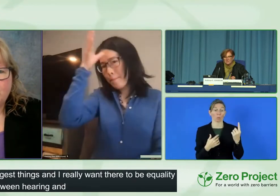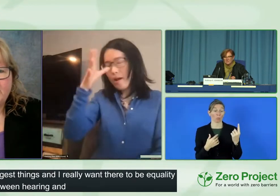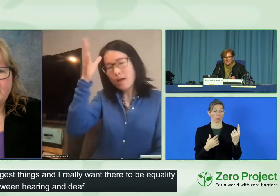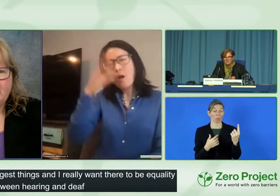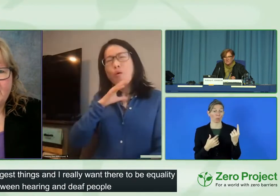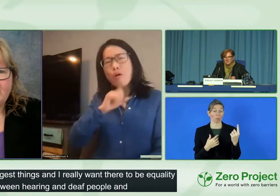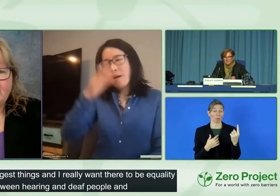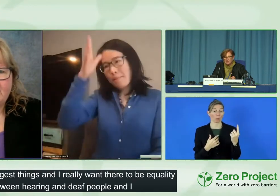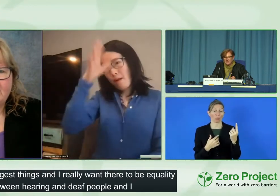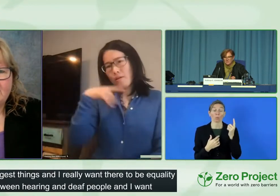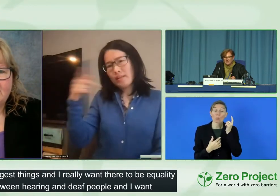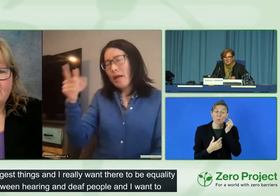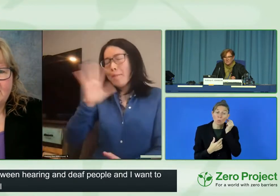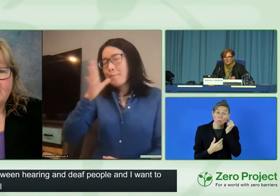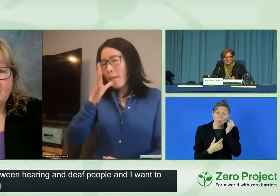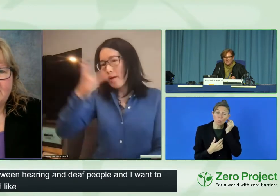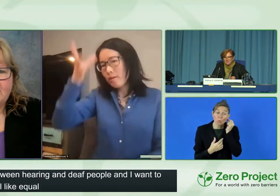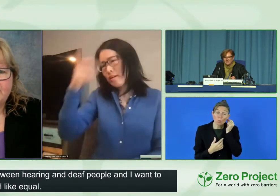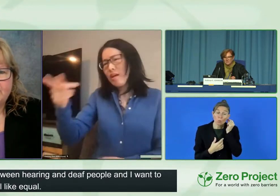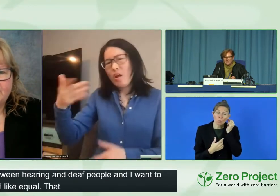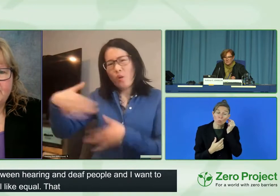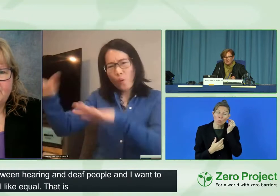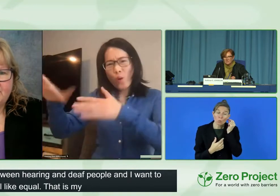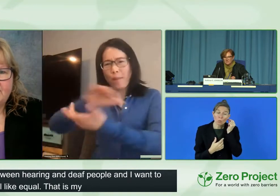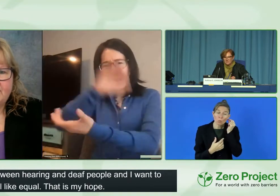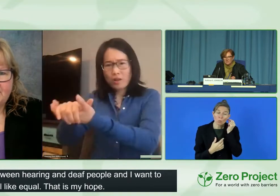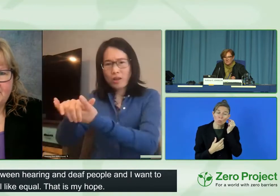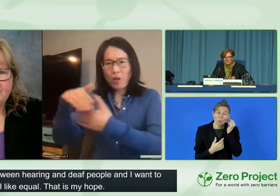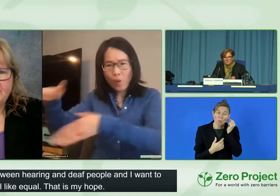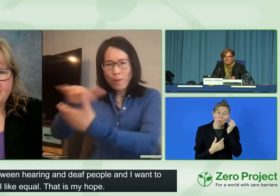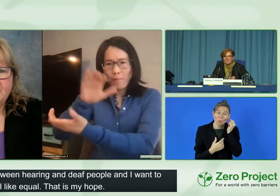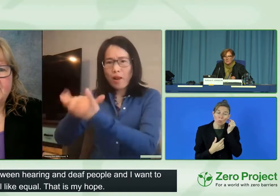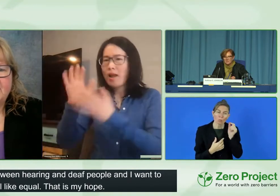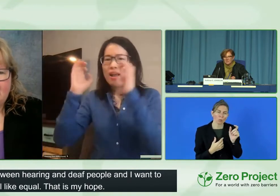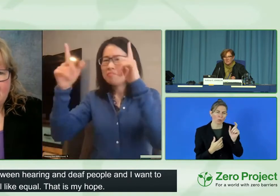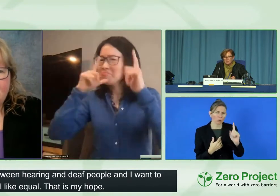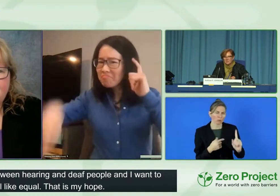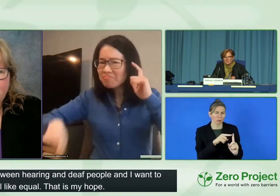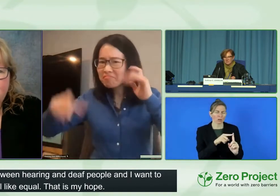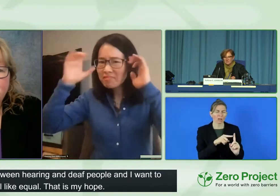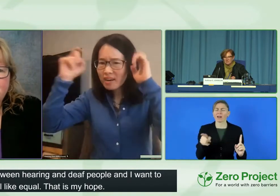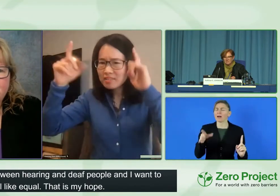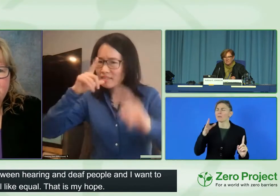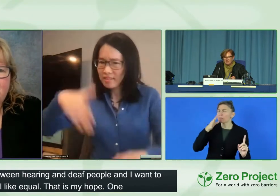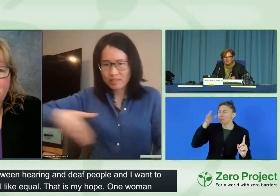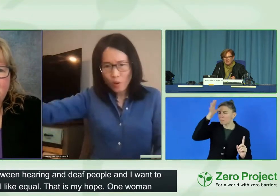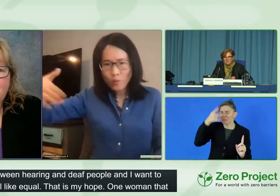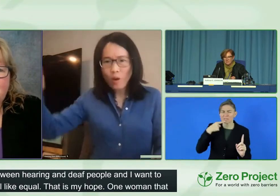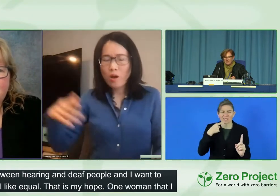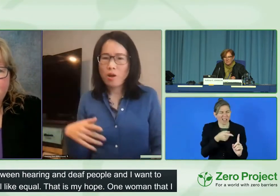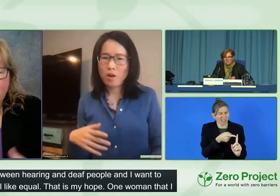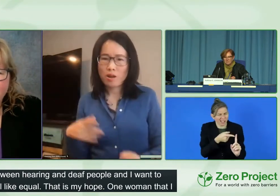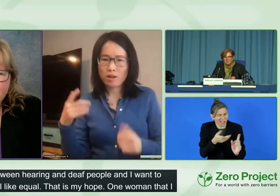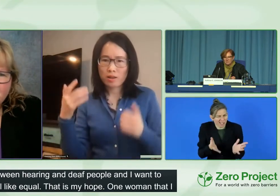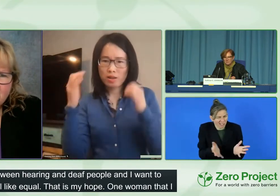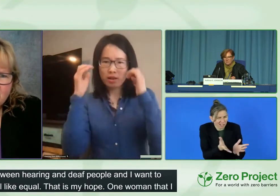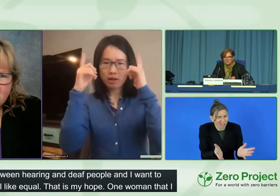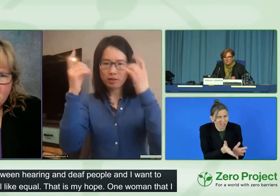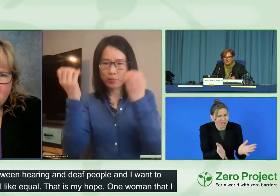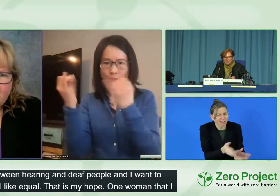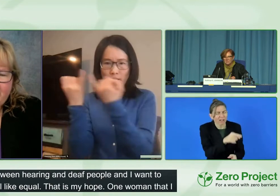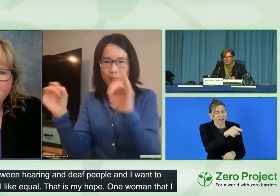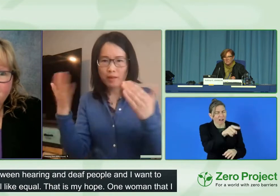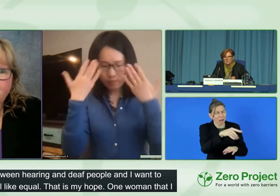One woman that I had talked to said, her